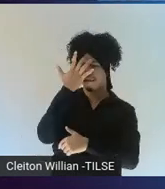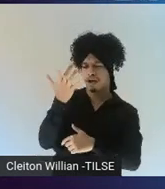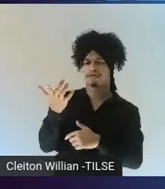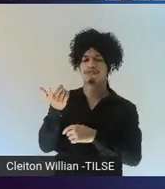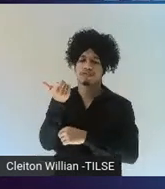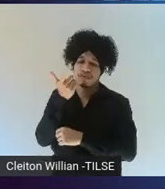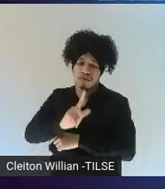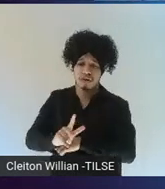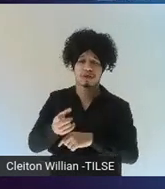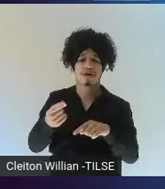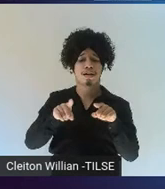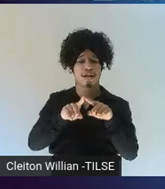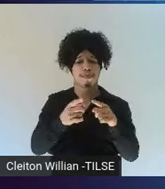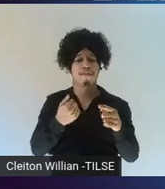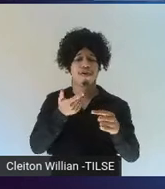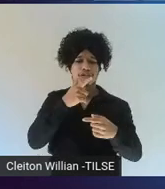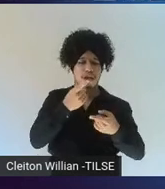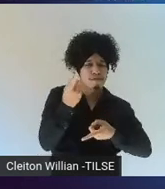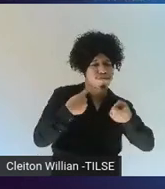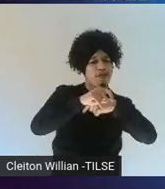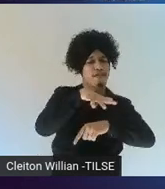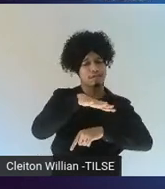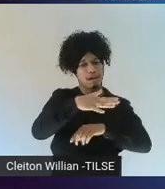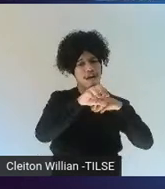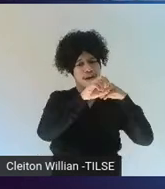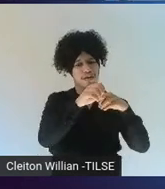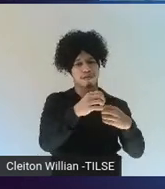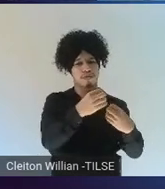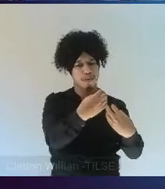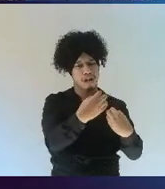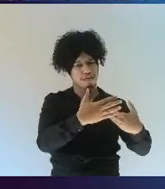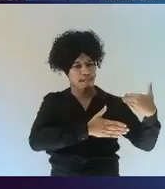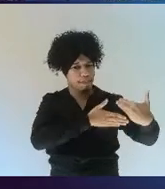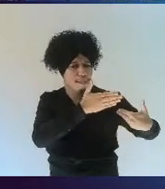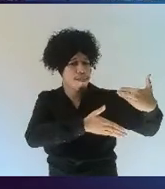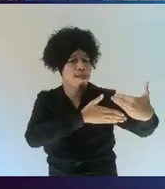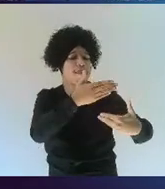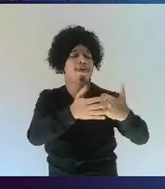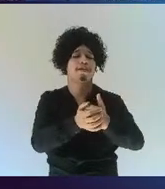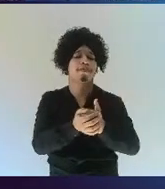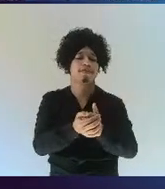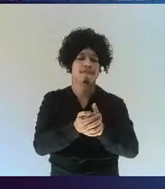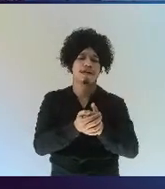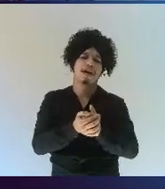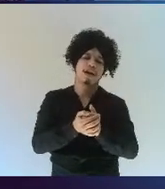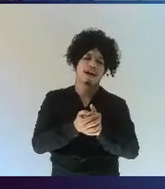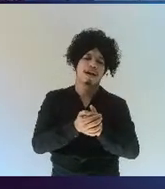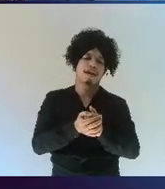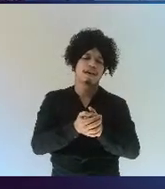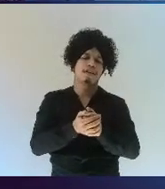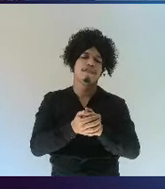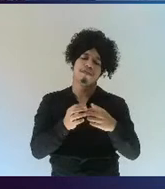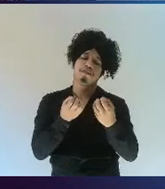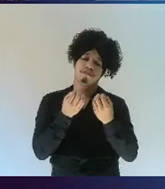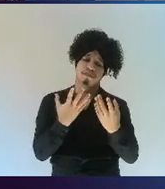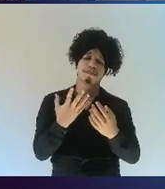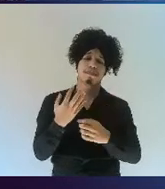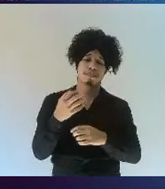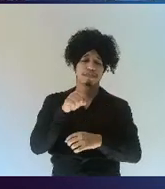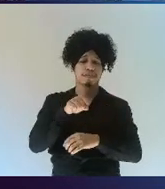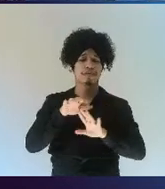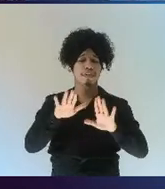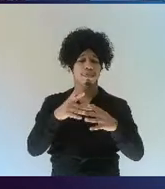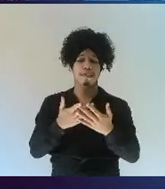And so, it was valued very highly, but possibly also pretty uncritically. And